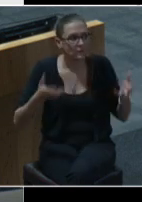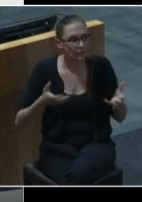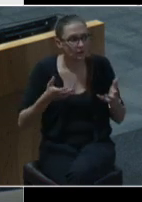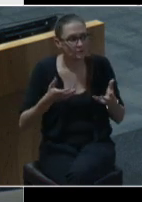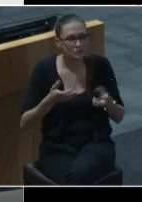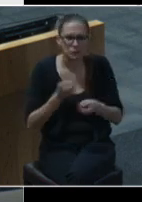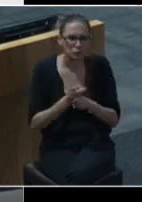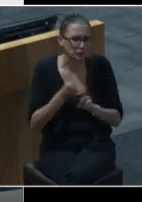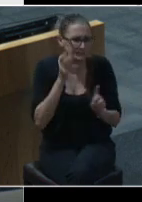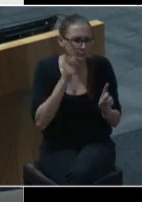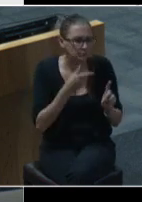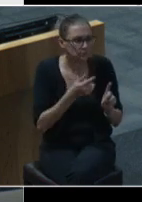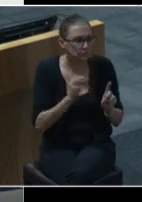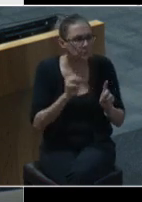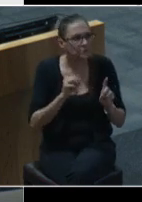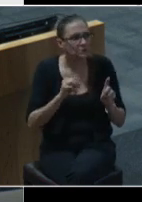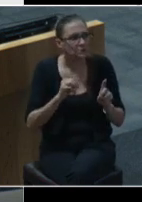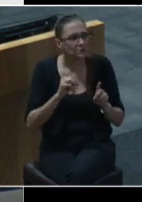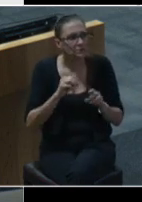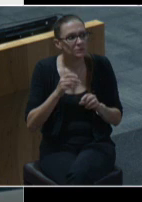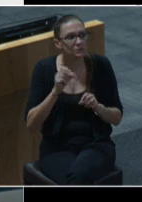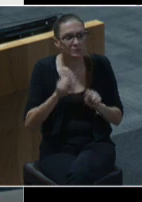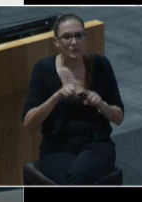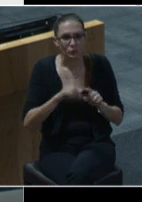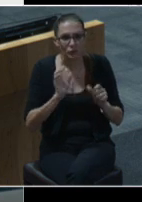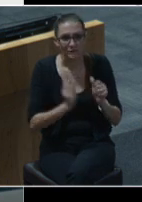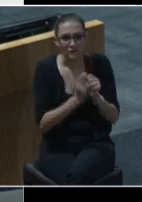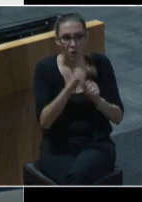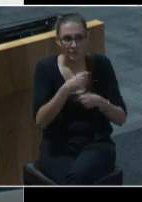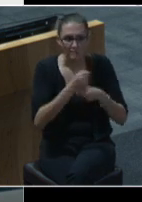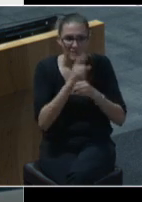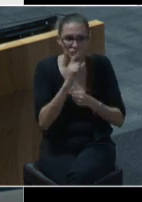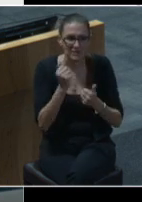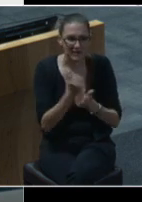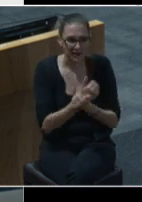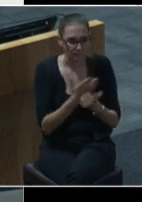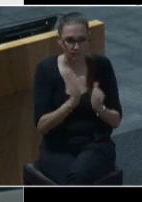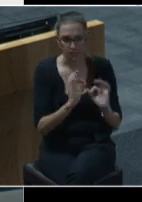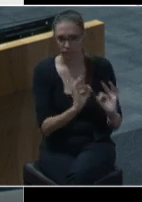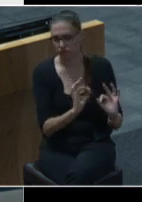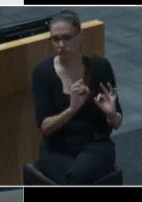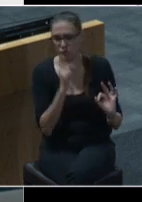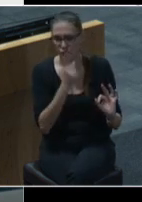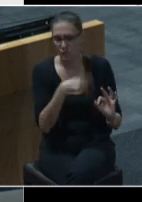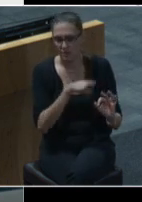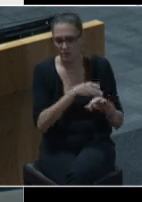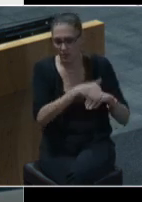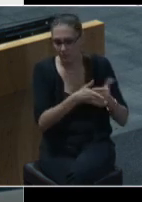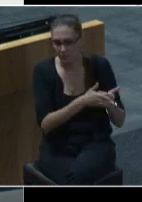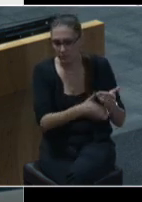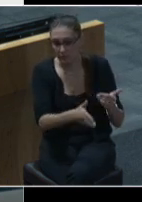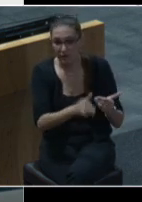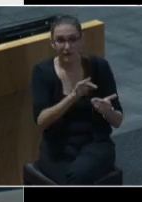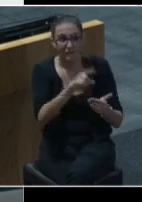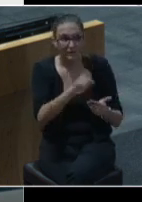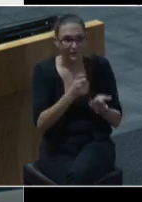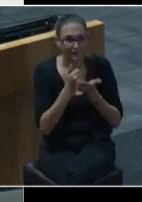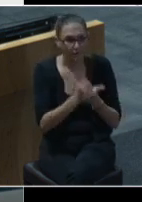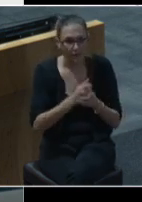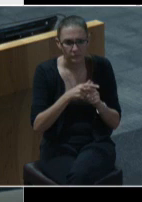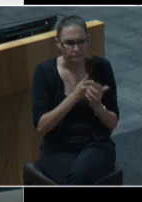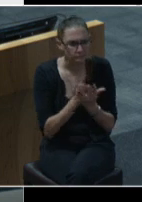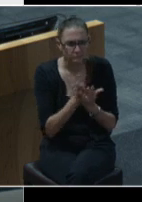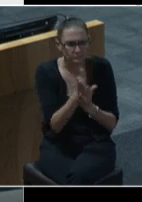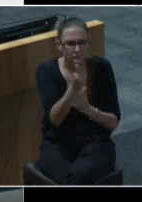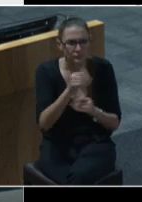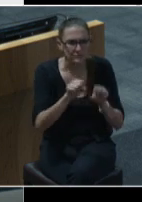non-transports through the pints and be able to follow up make sure everything's still going well for them if they need to help navigating the system with